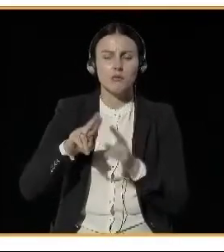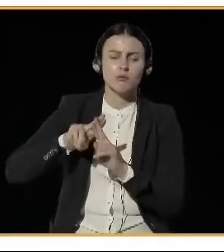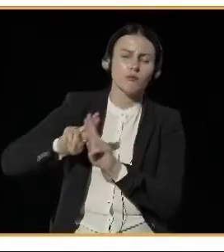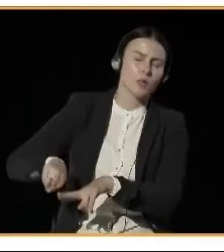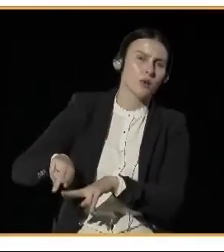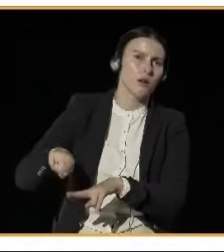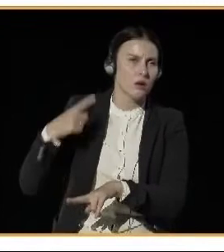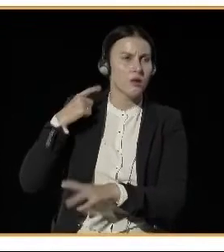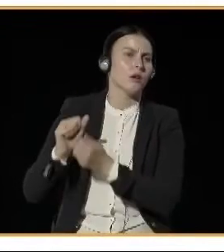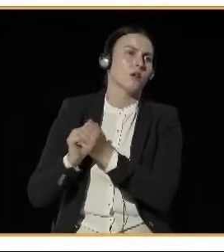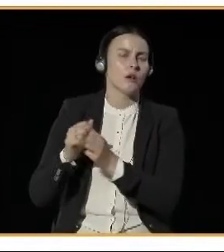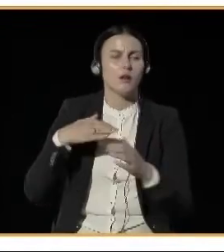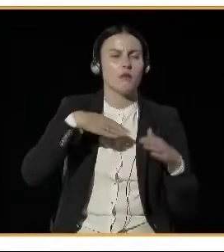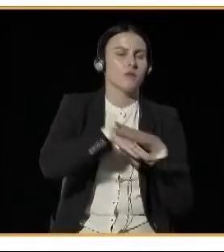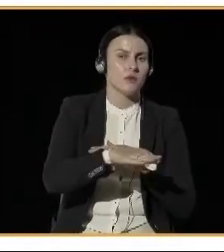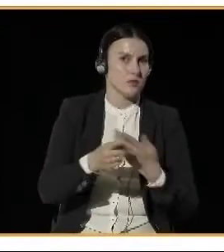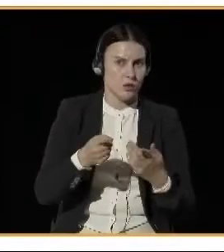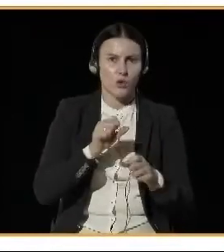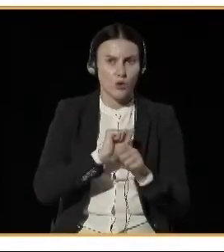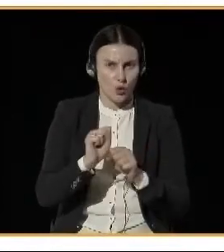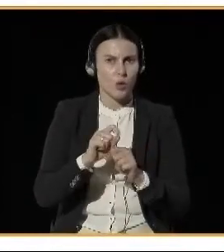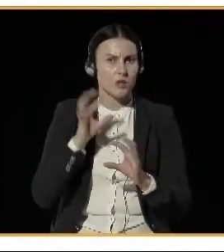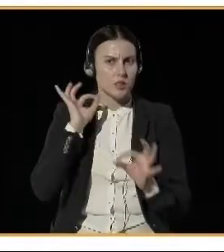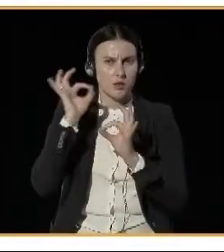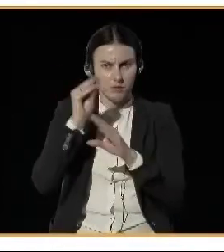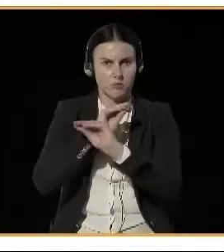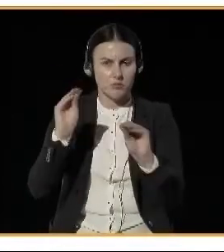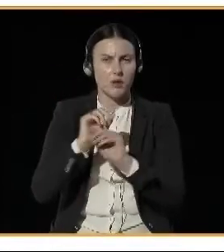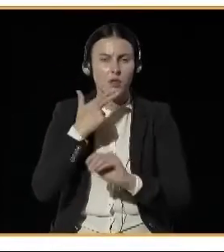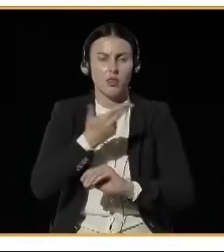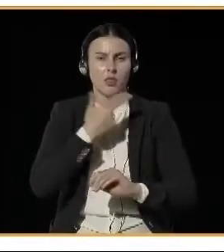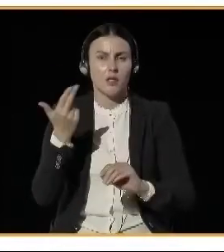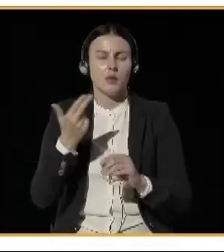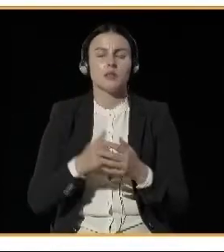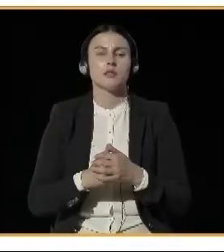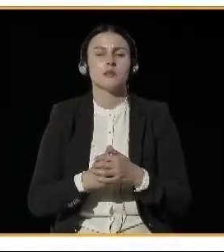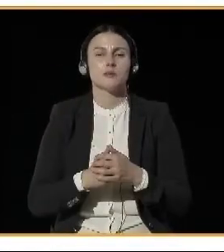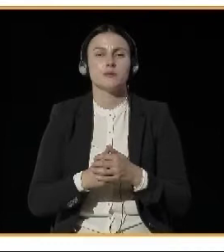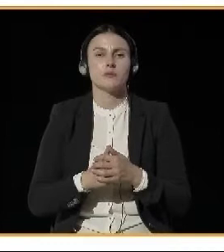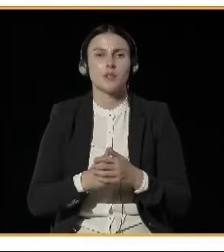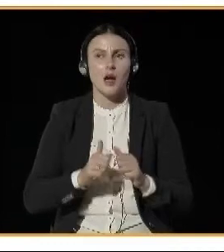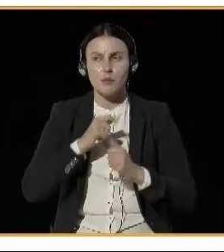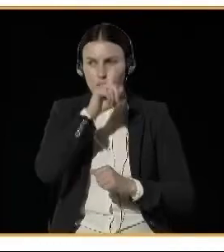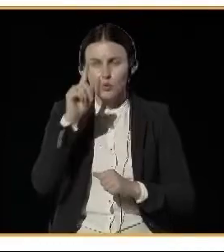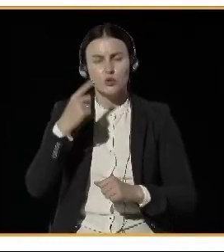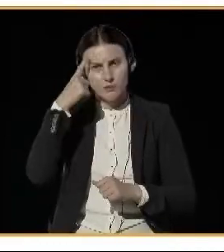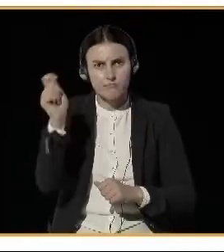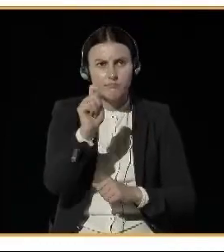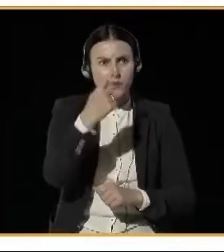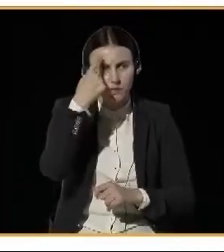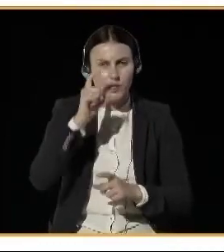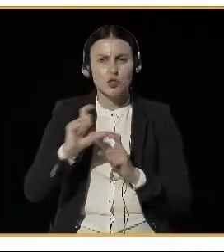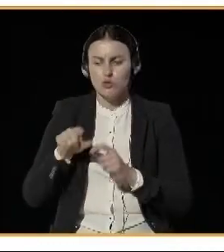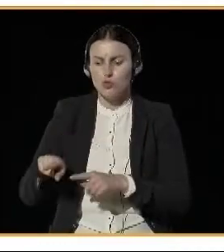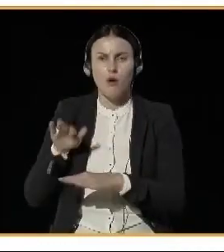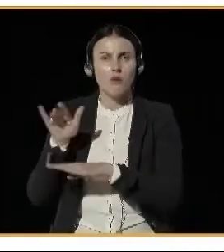especially to discourage the idle engines outside of schools and kindergartens where people are dropping